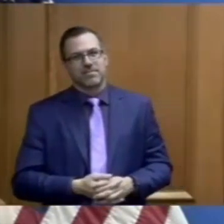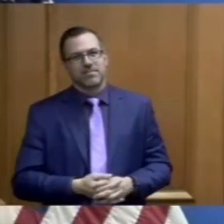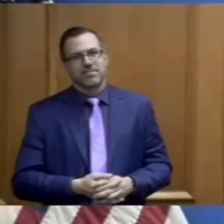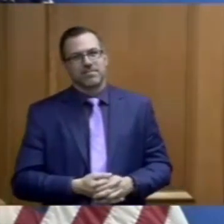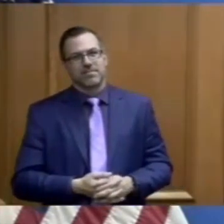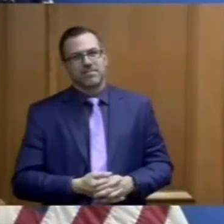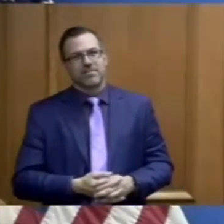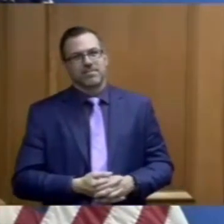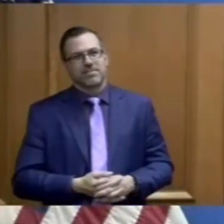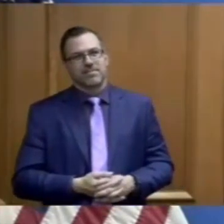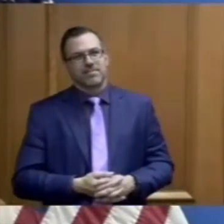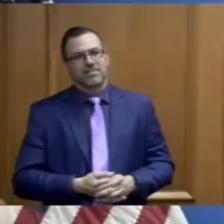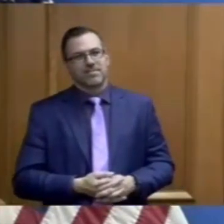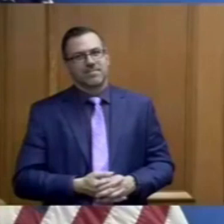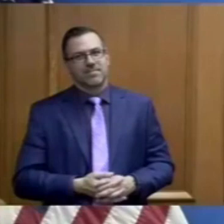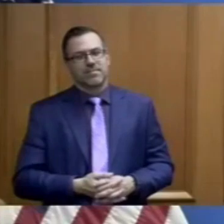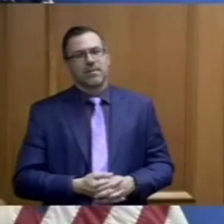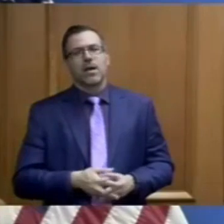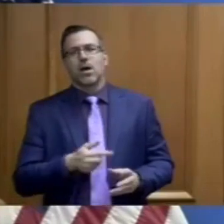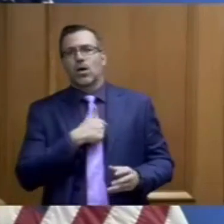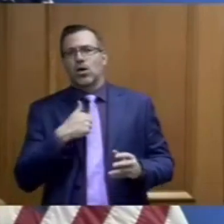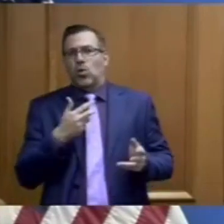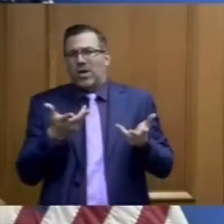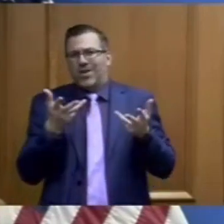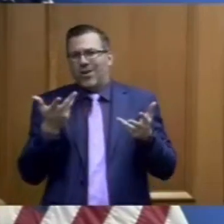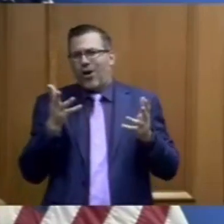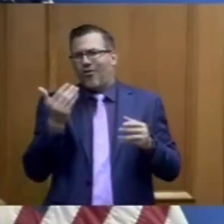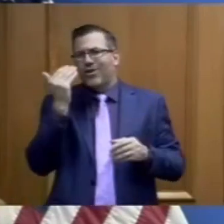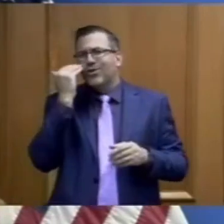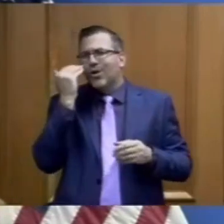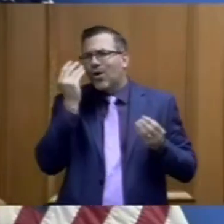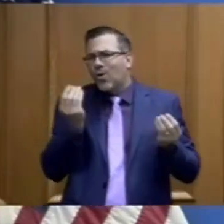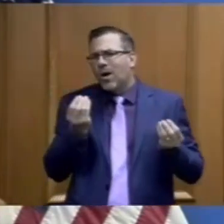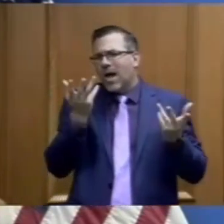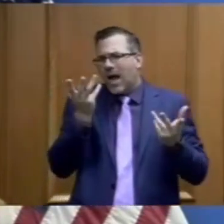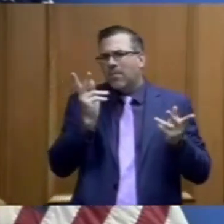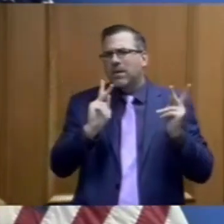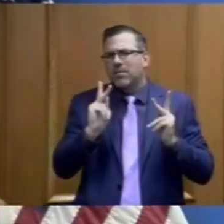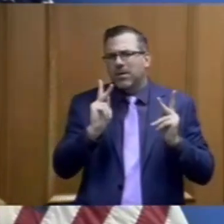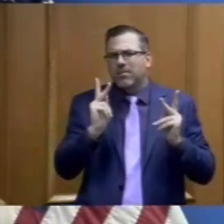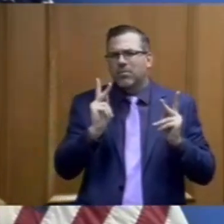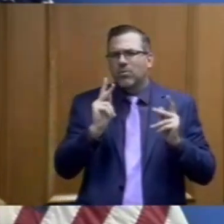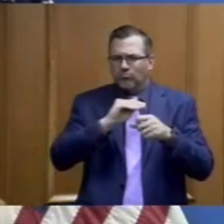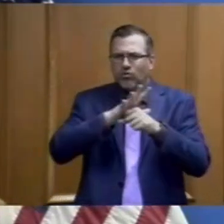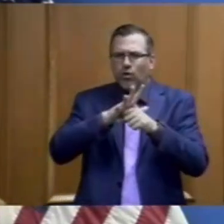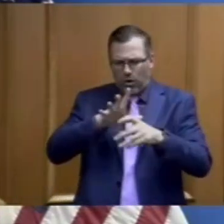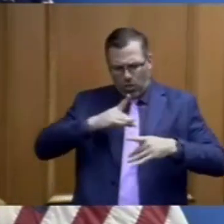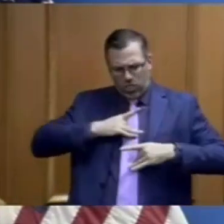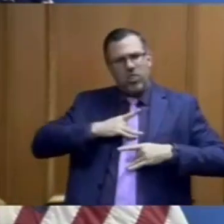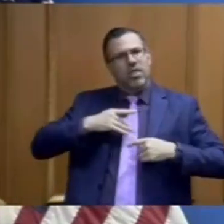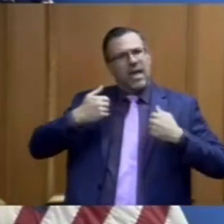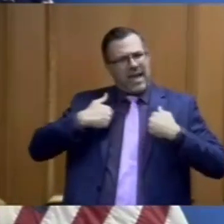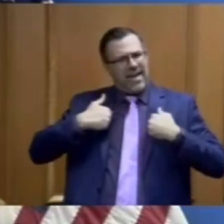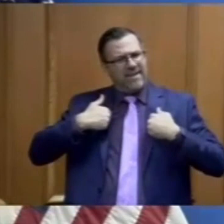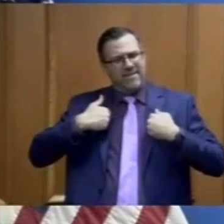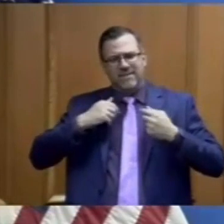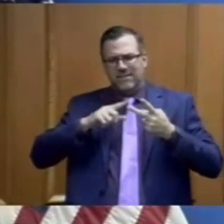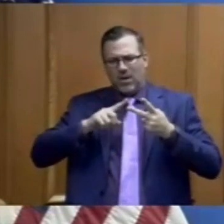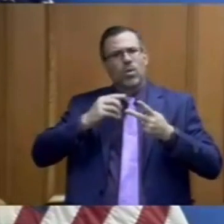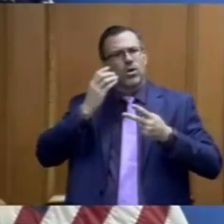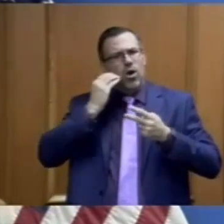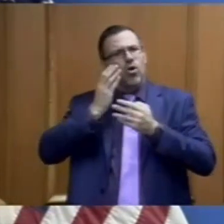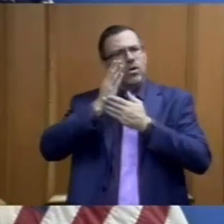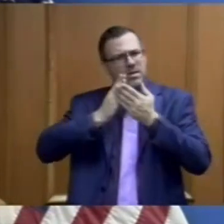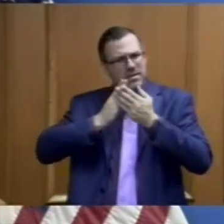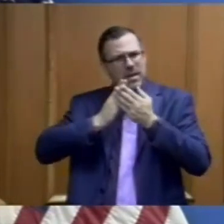I mean the data, we know how many people have tested positive for that. We do know that there are asymptomatic cases